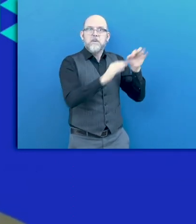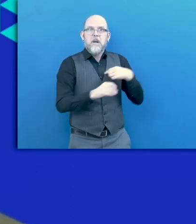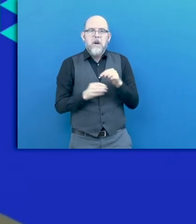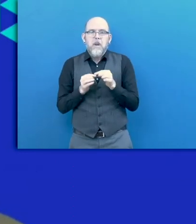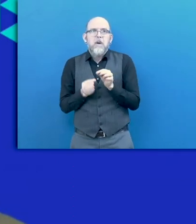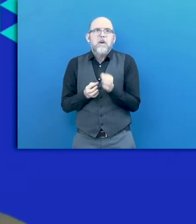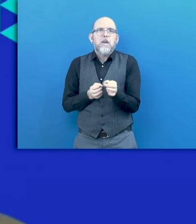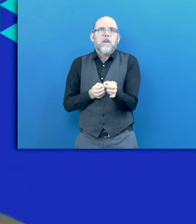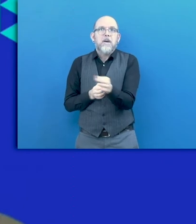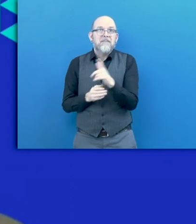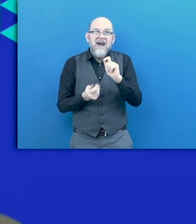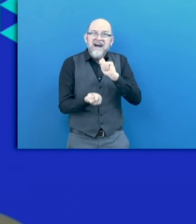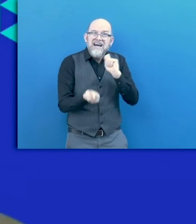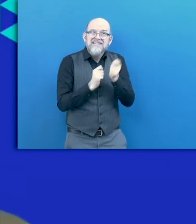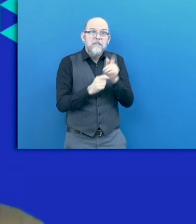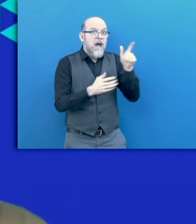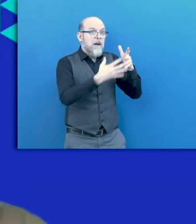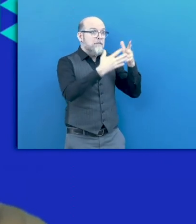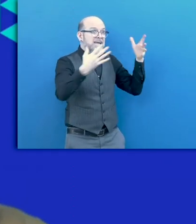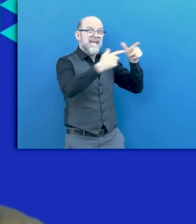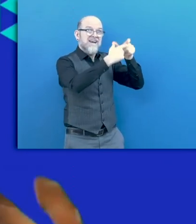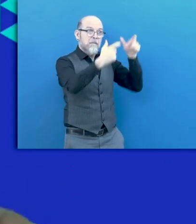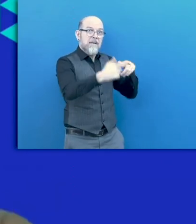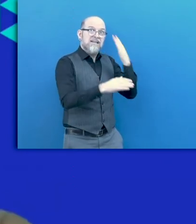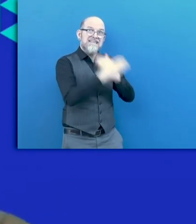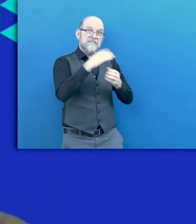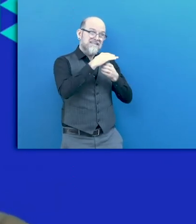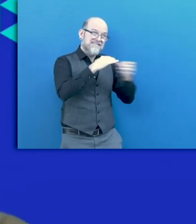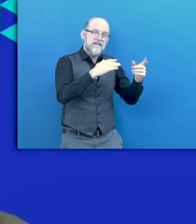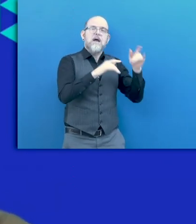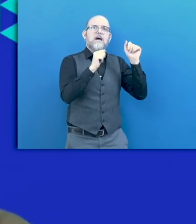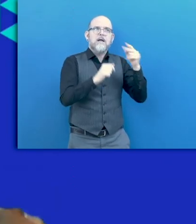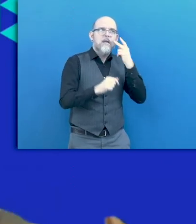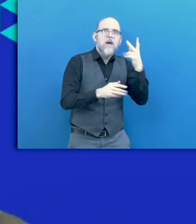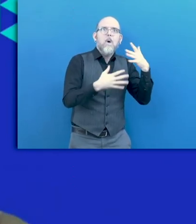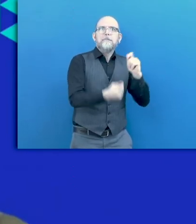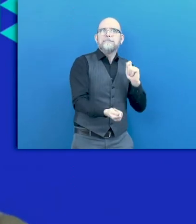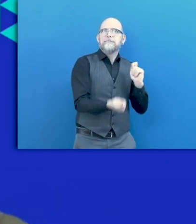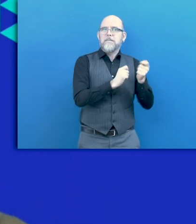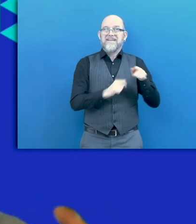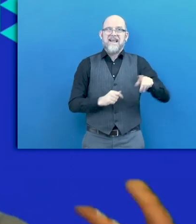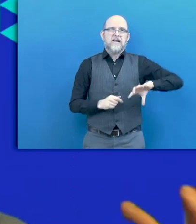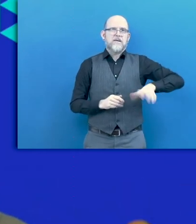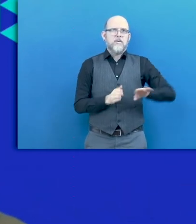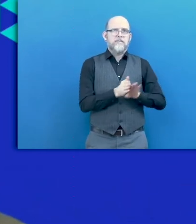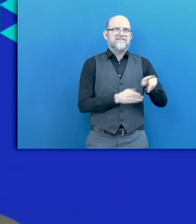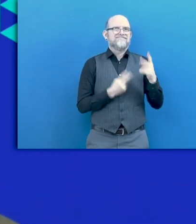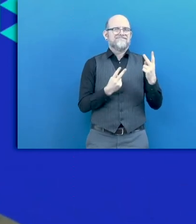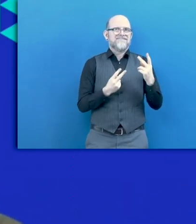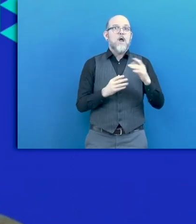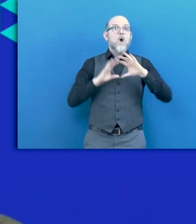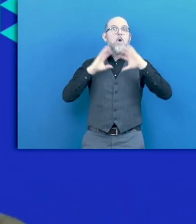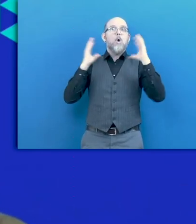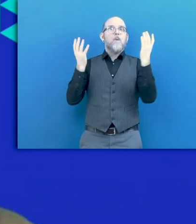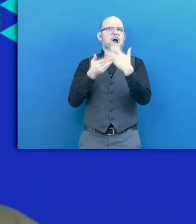changer for everybody. At same time, we continue to see also challenges when global companies very often speak about diversity